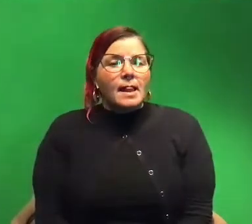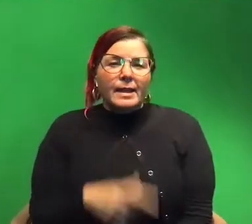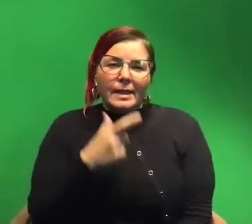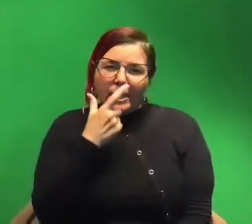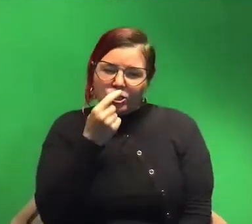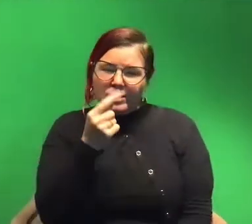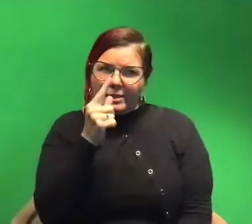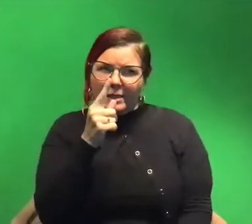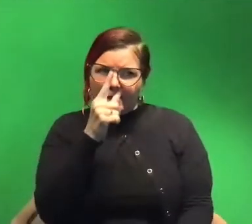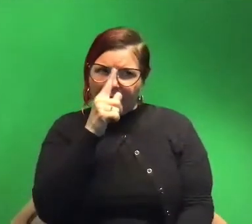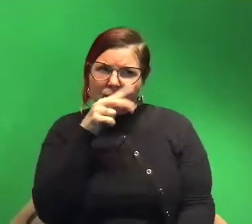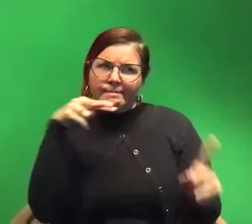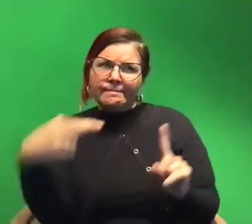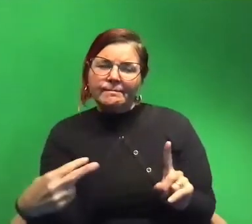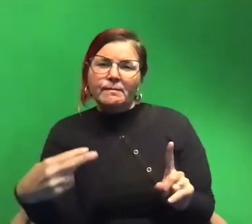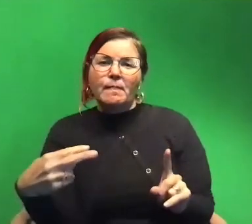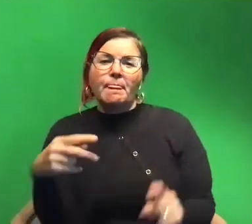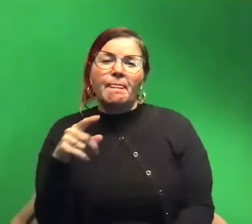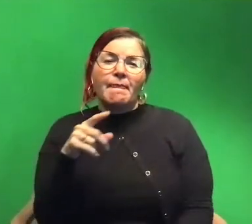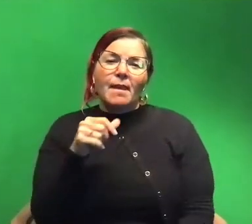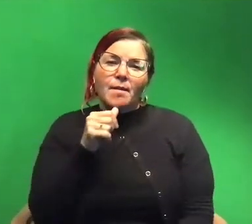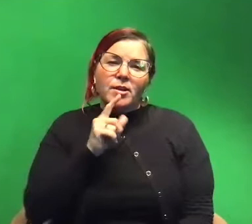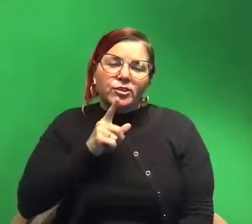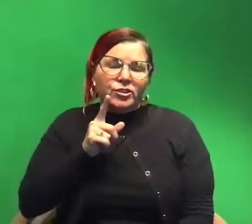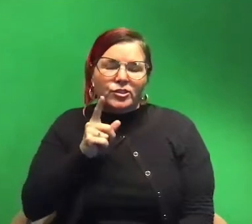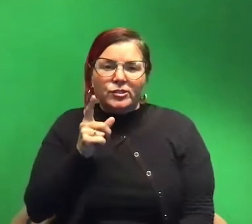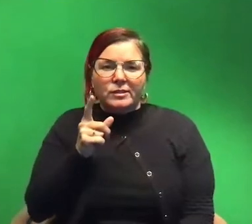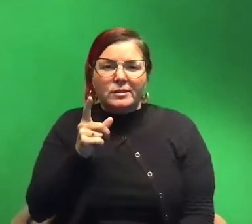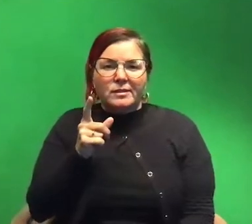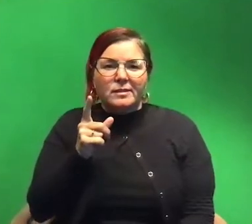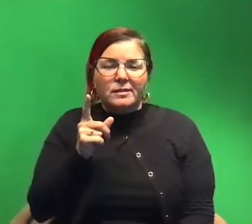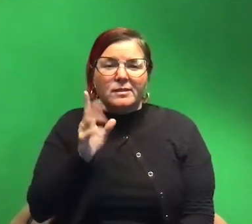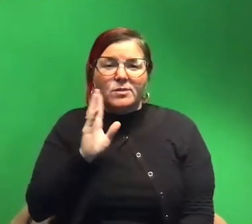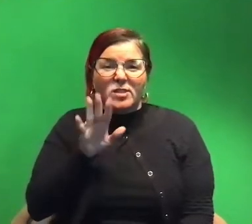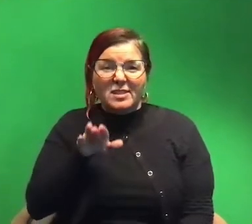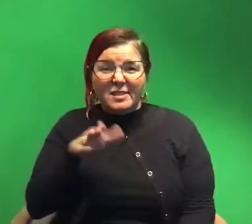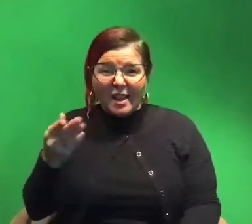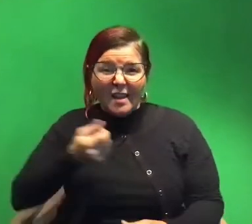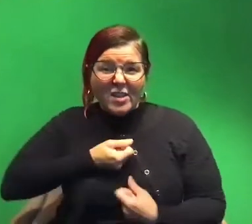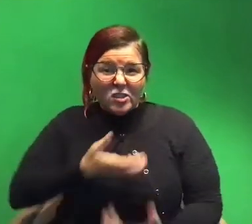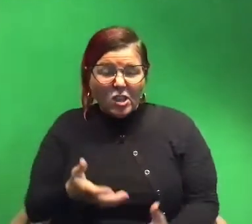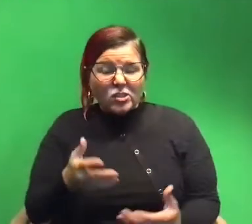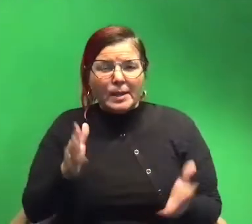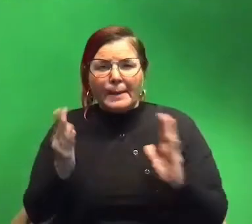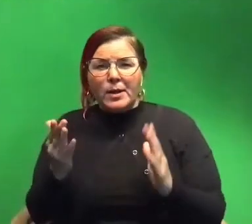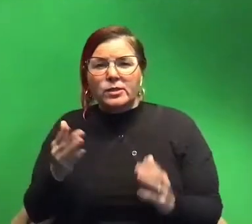look at it. I I'm not sure how to know whether they would just like die of exhaustion versus die of something eating them.